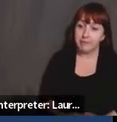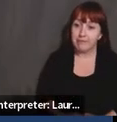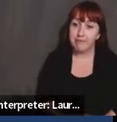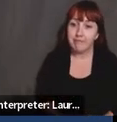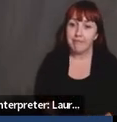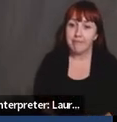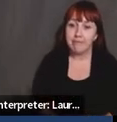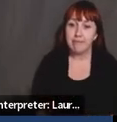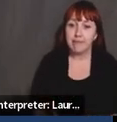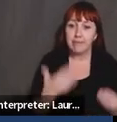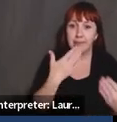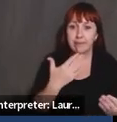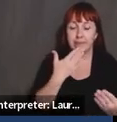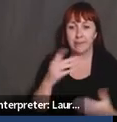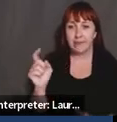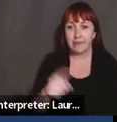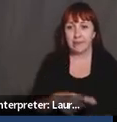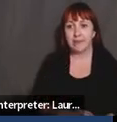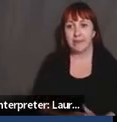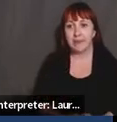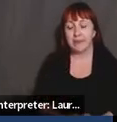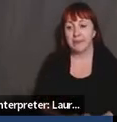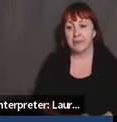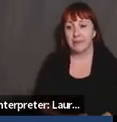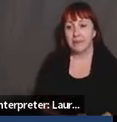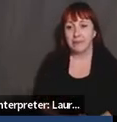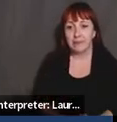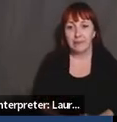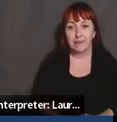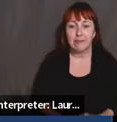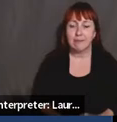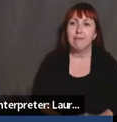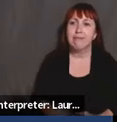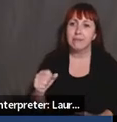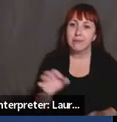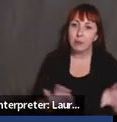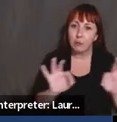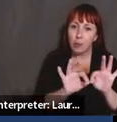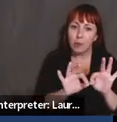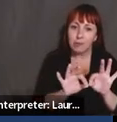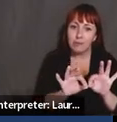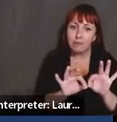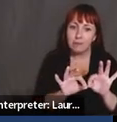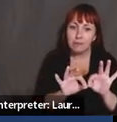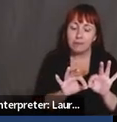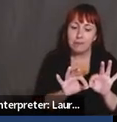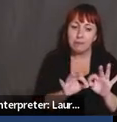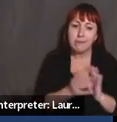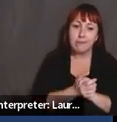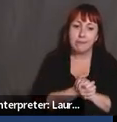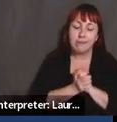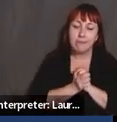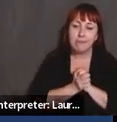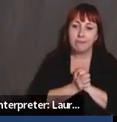Thank you for the question. Um, I think this is really, really important. I think that, um, uh,